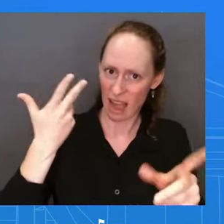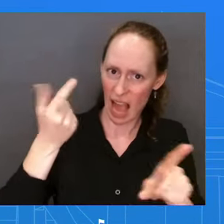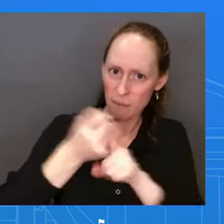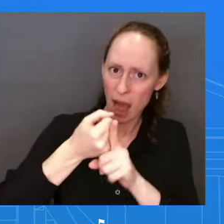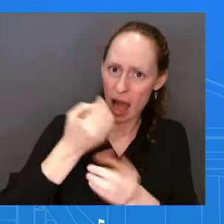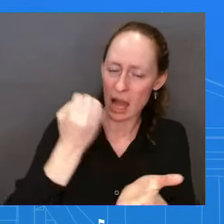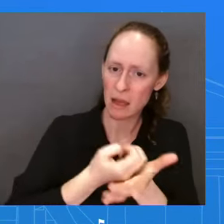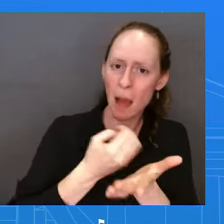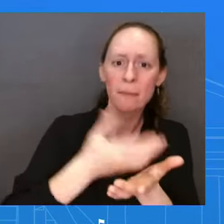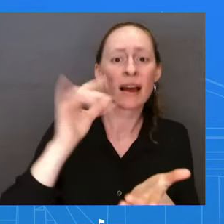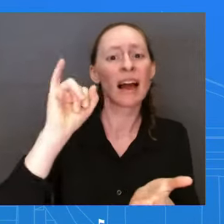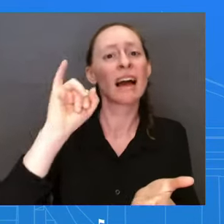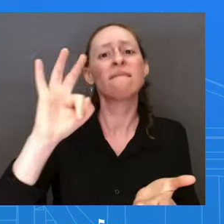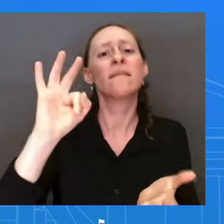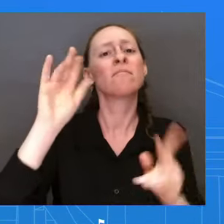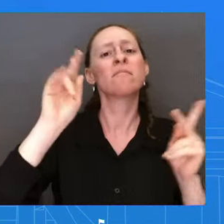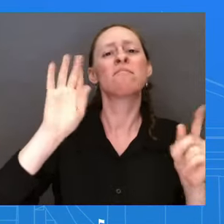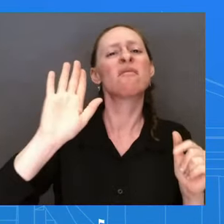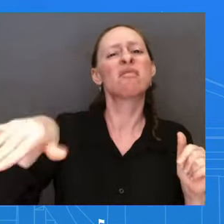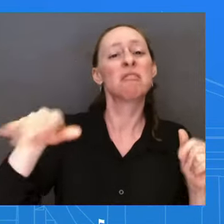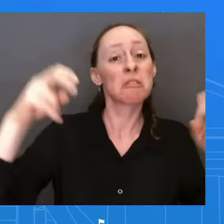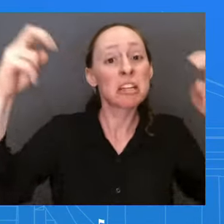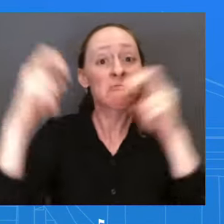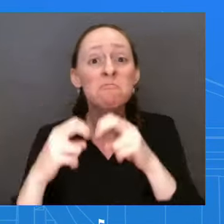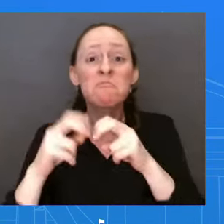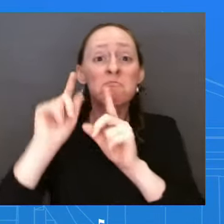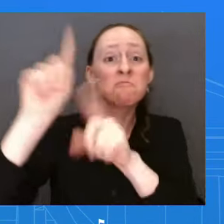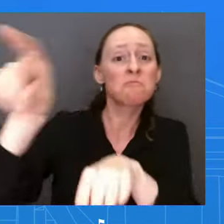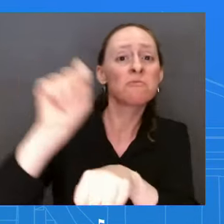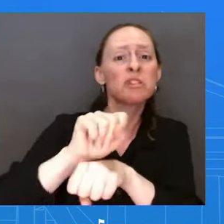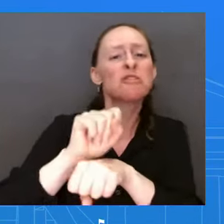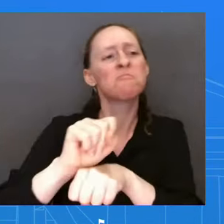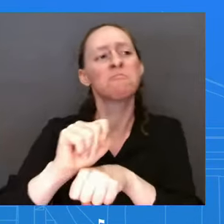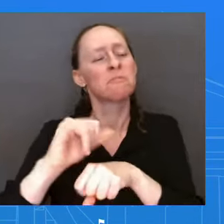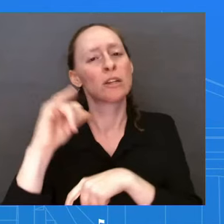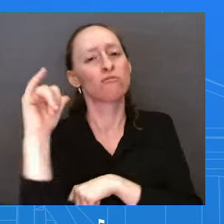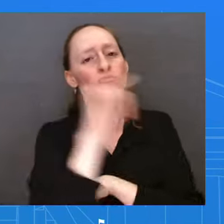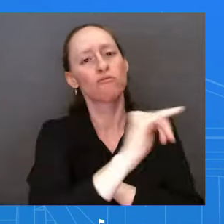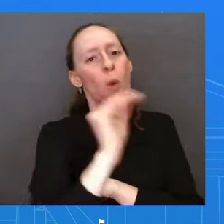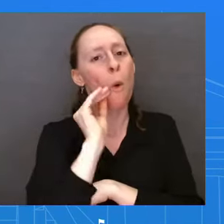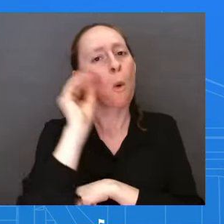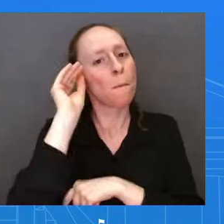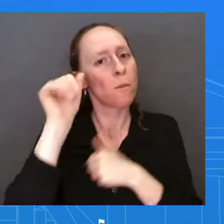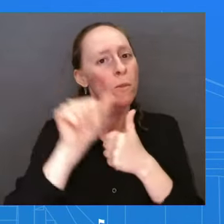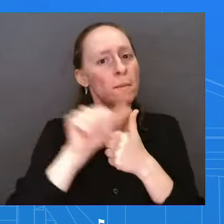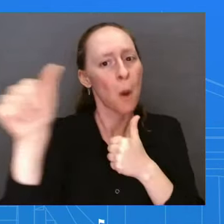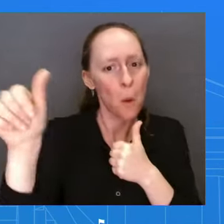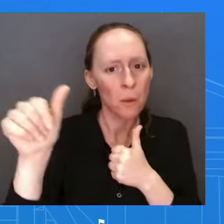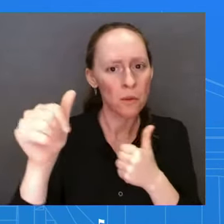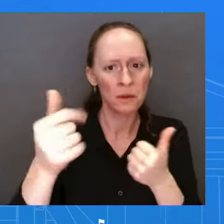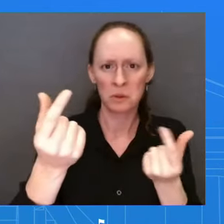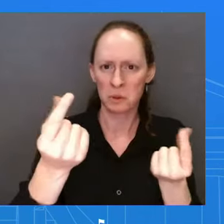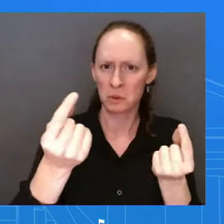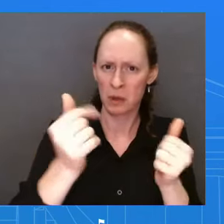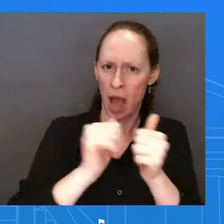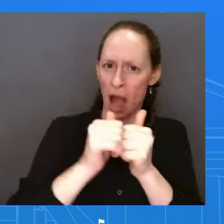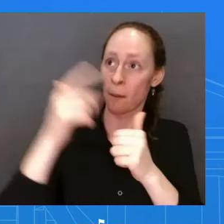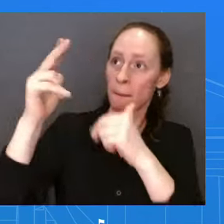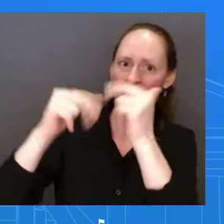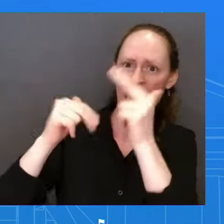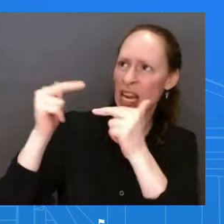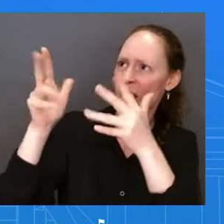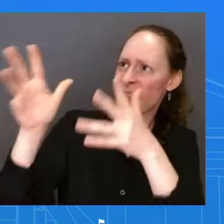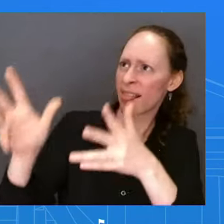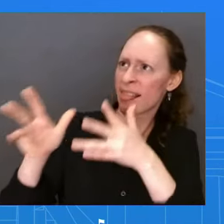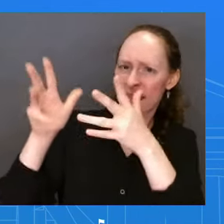with the kinds of projections you're doing for the infrastructure building and the broadband and all of that, when we have such a tight labor